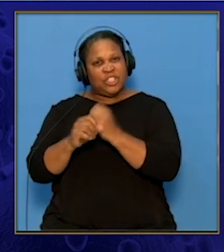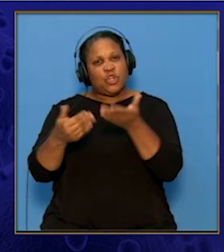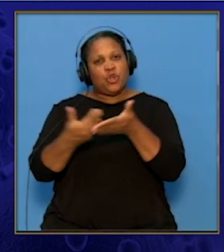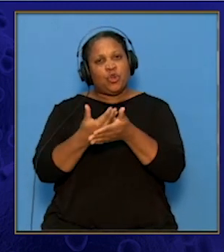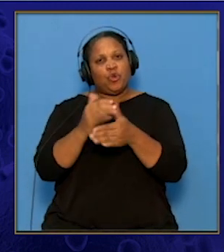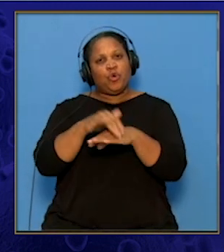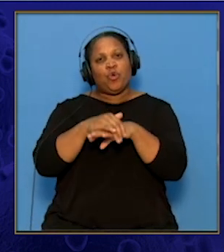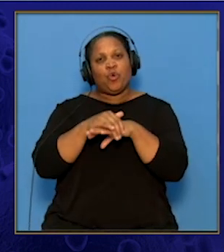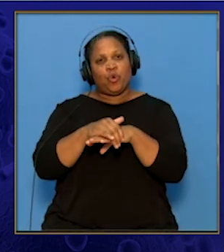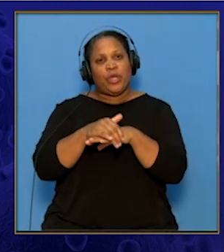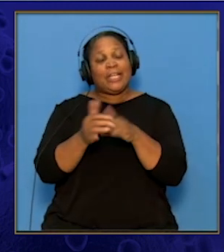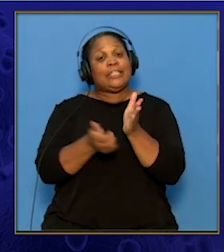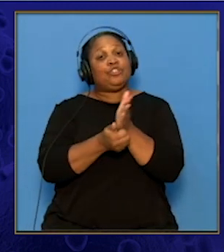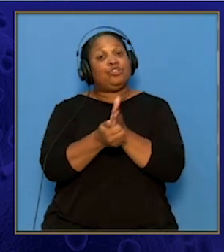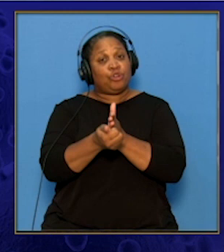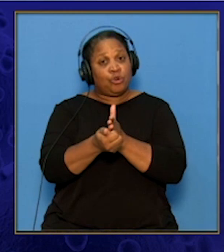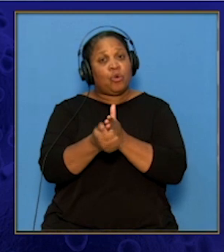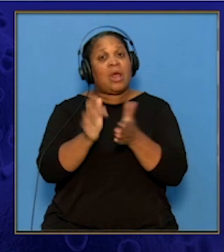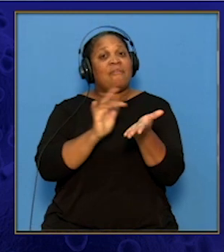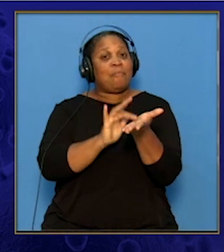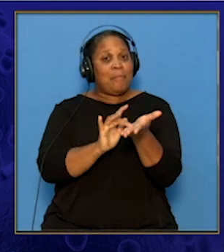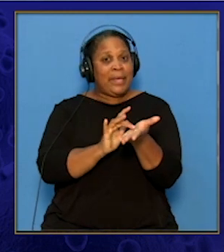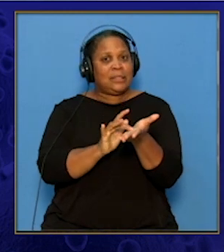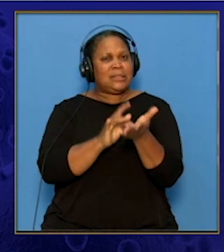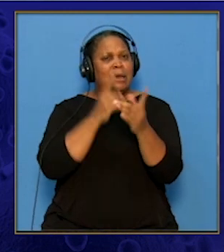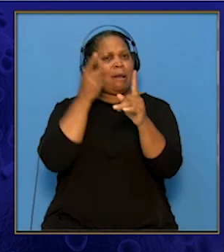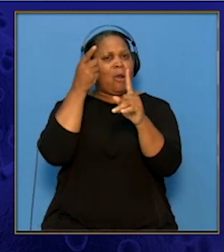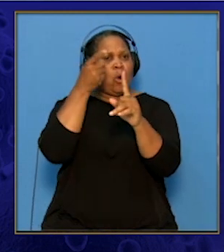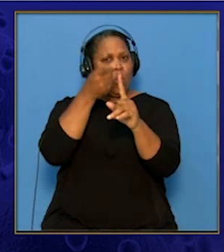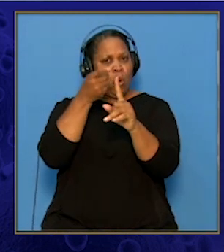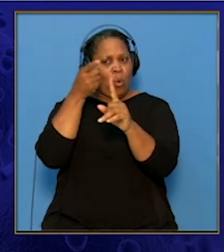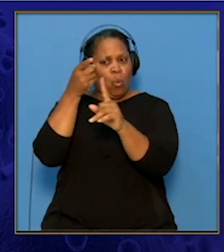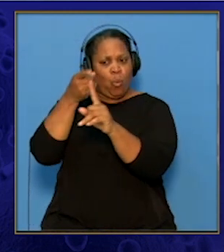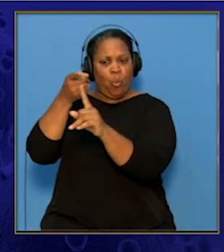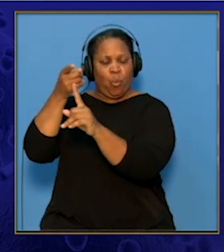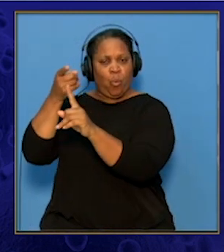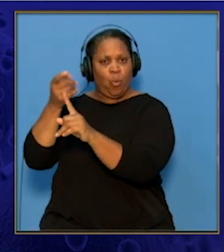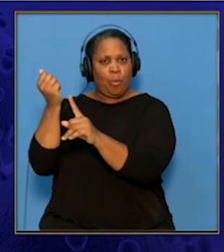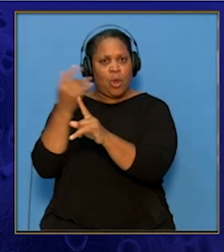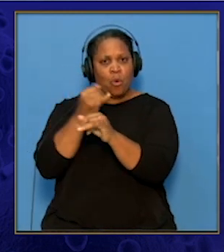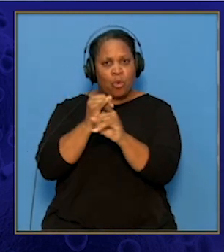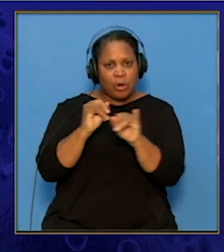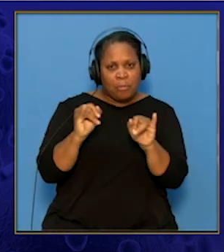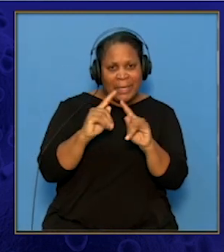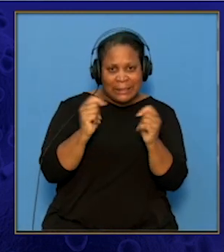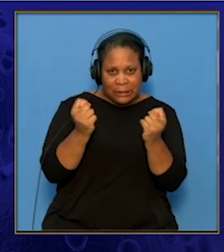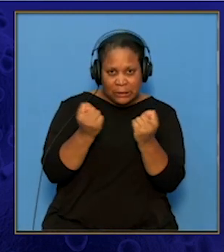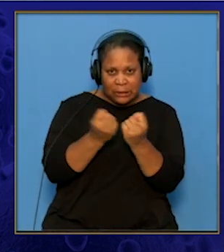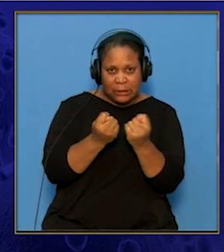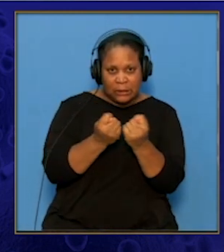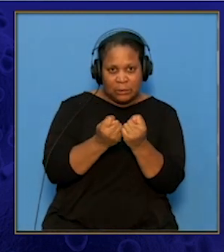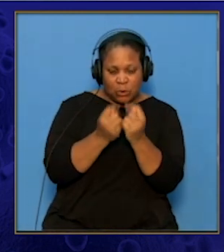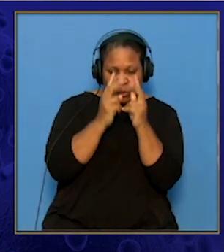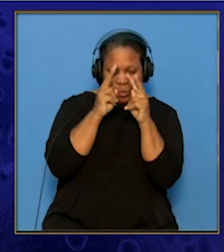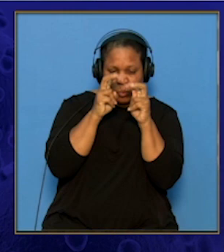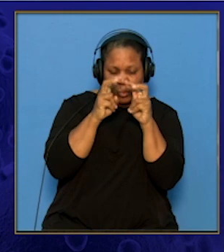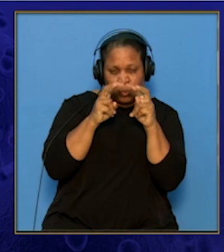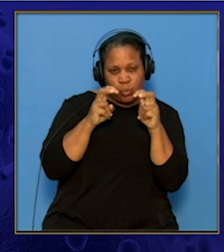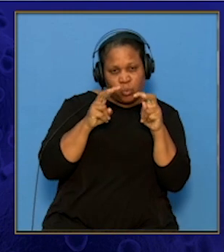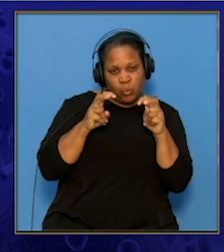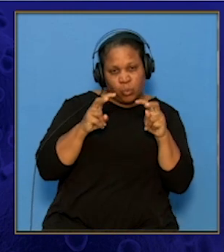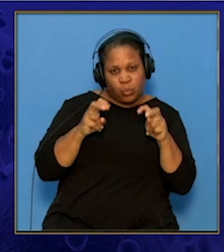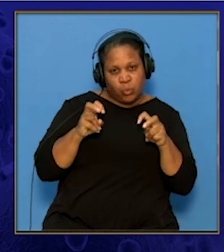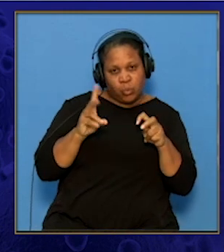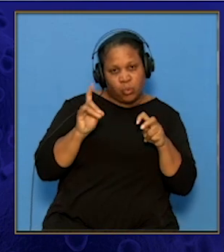England Journal of Medicine. The goal of each of these independent reviewed teams is to scrutinize the data